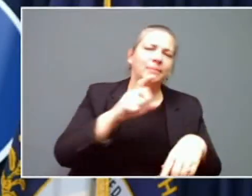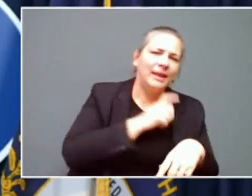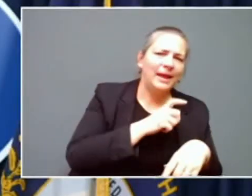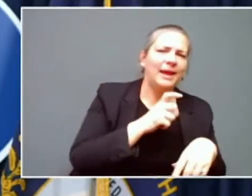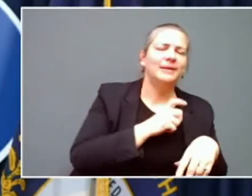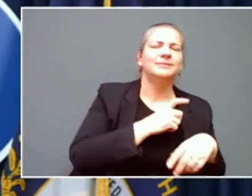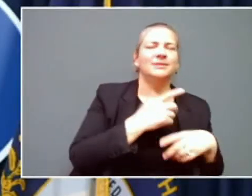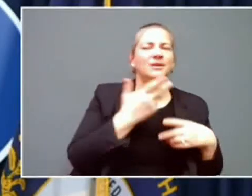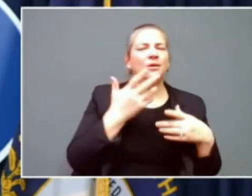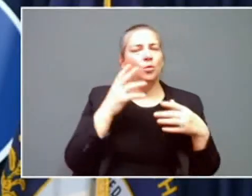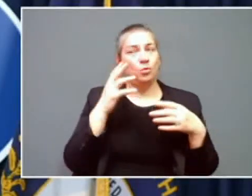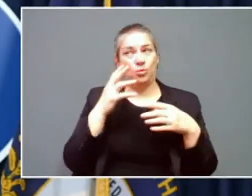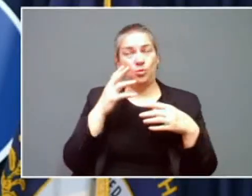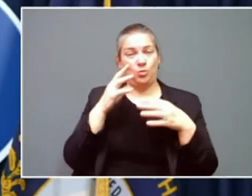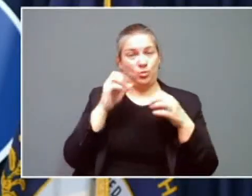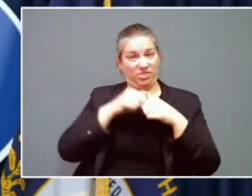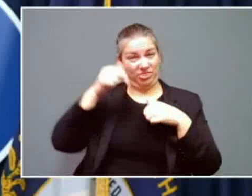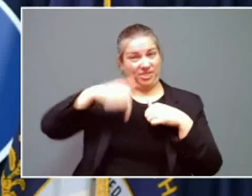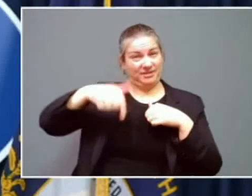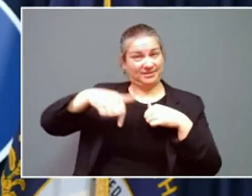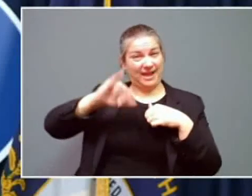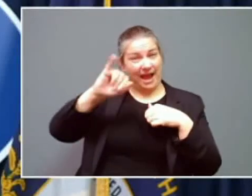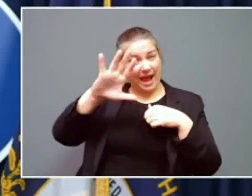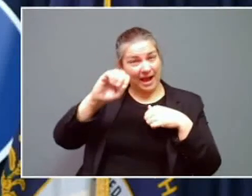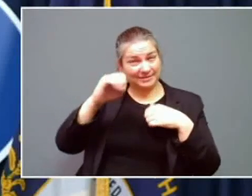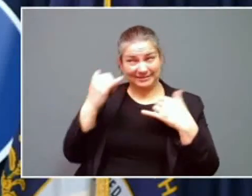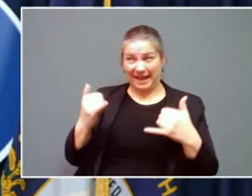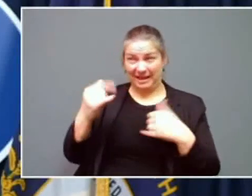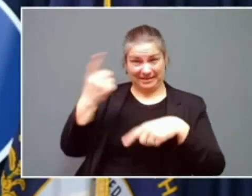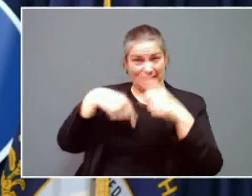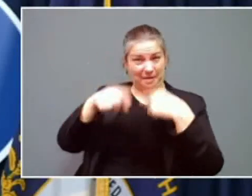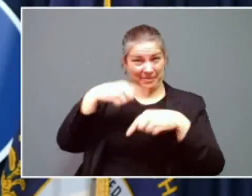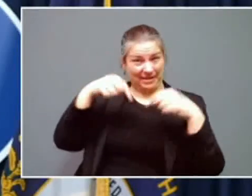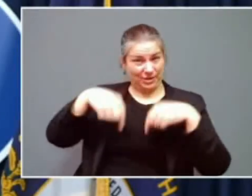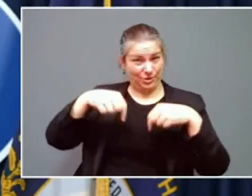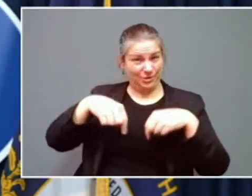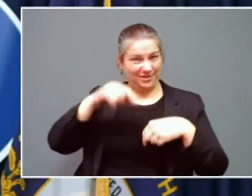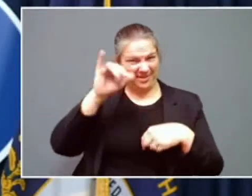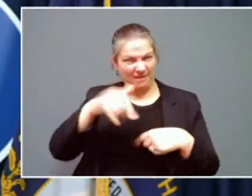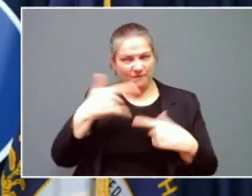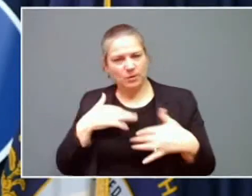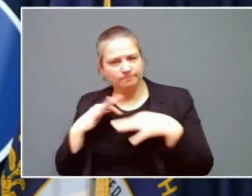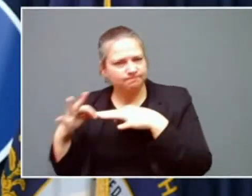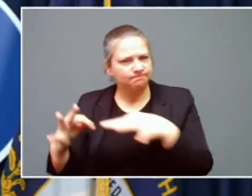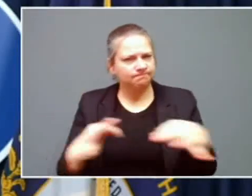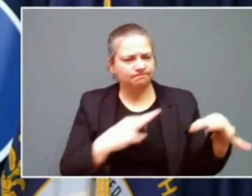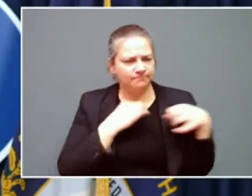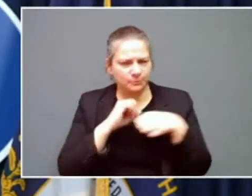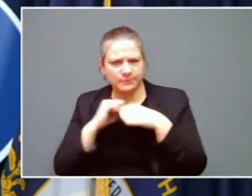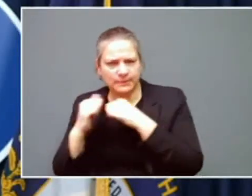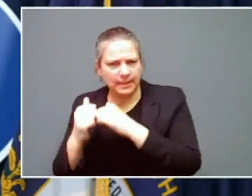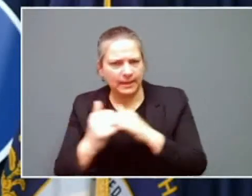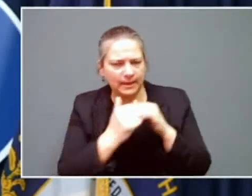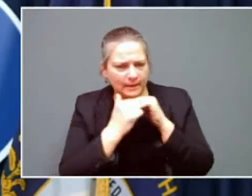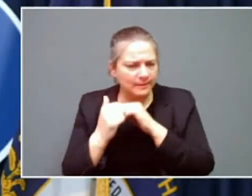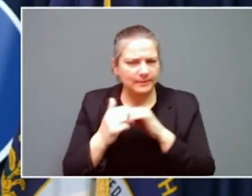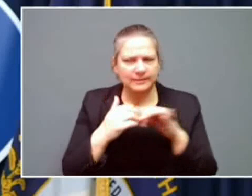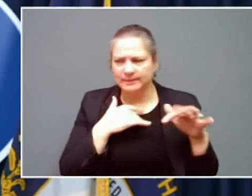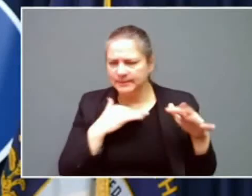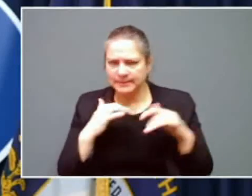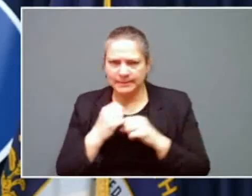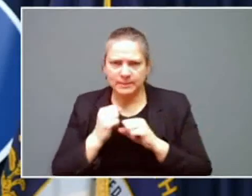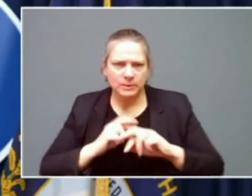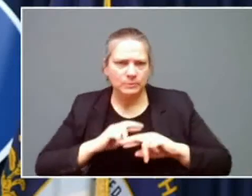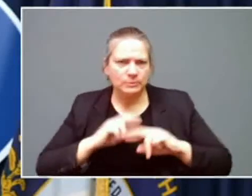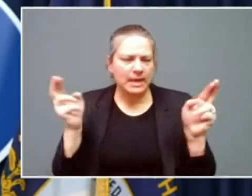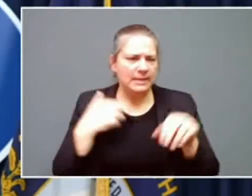that's upcoming at this junction. It's also already been alluded to what we are currently standing up or mustering our